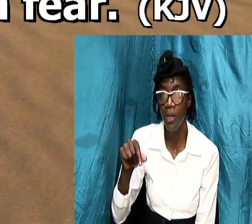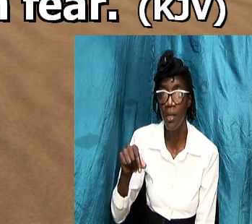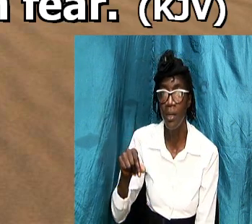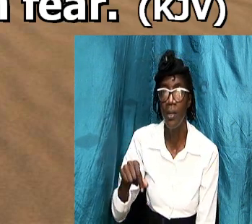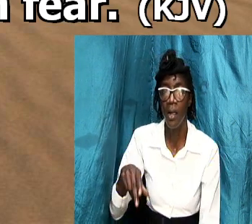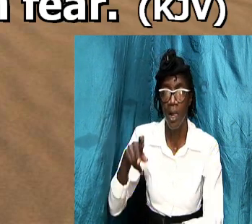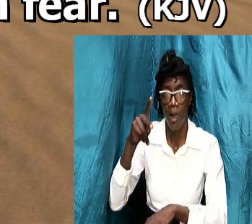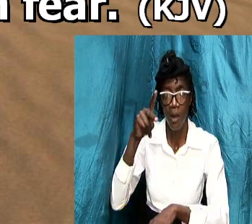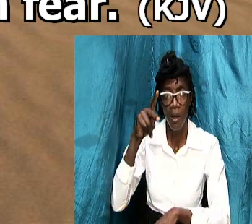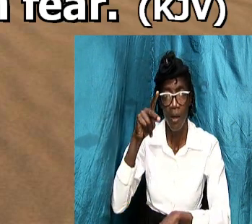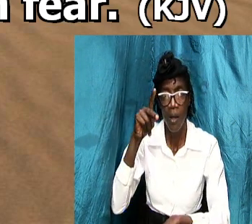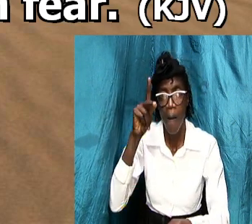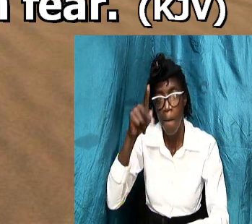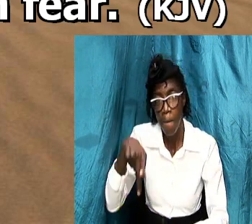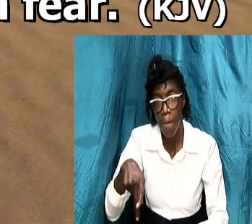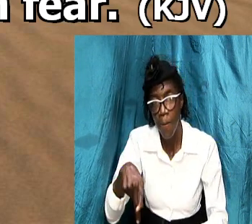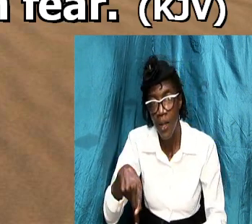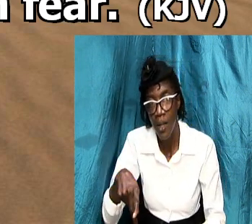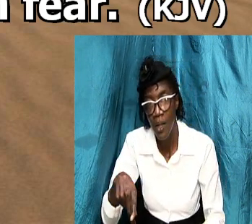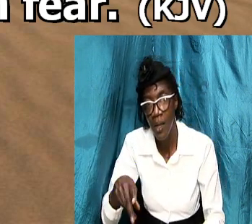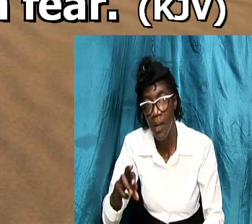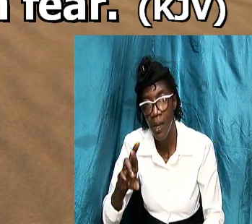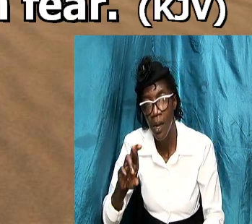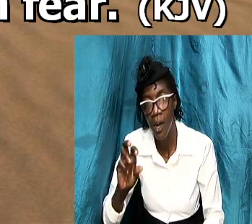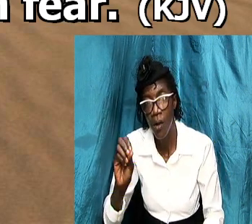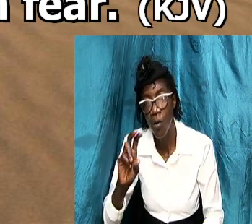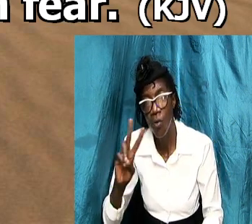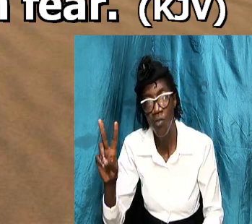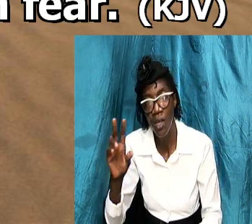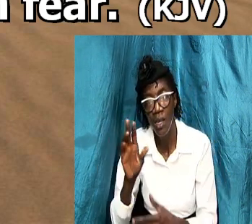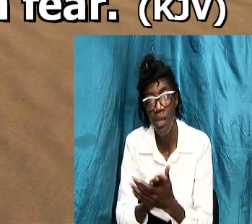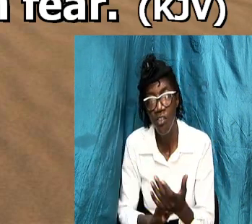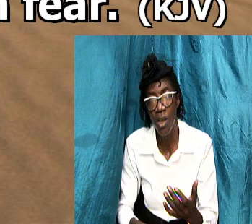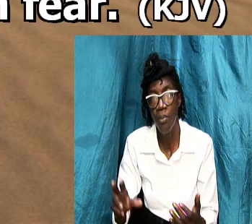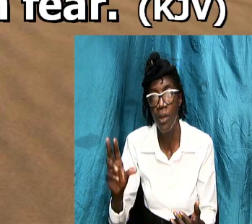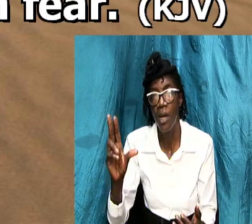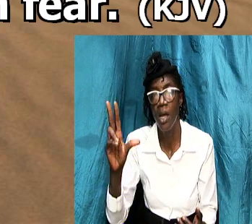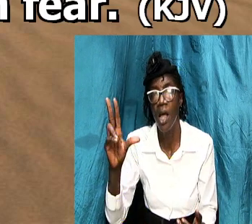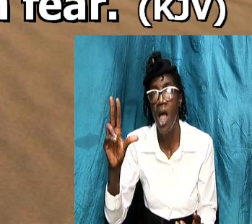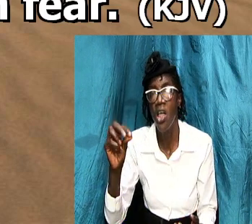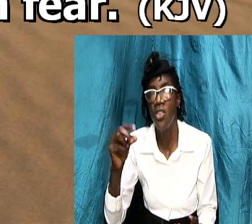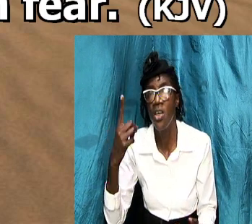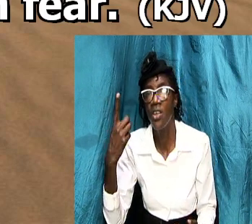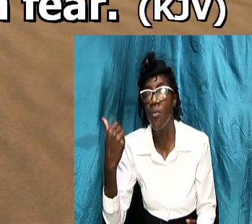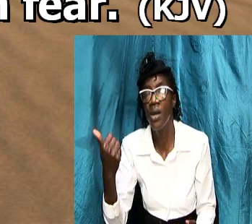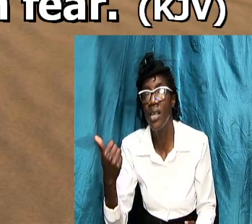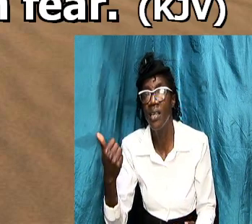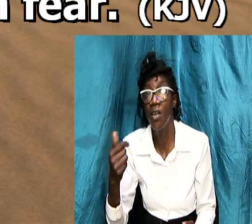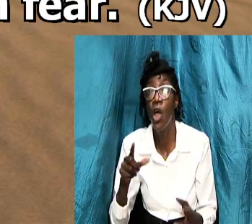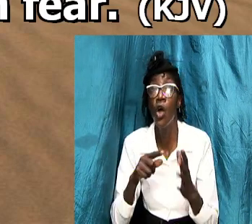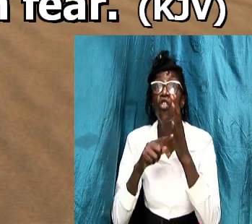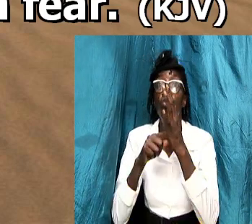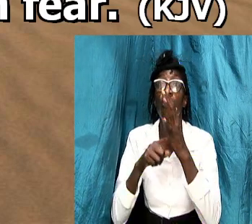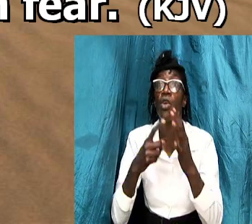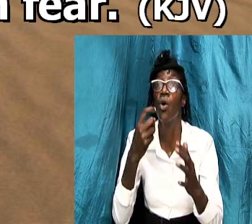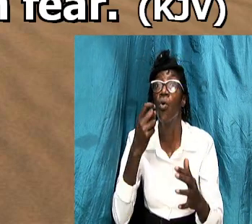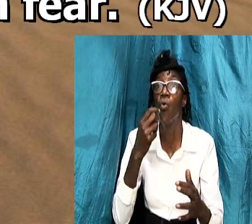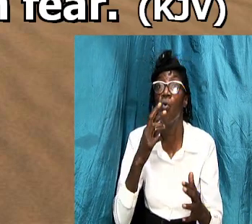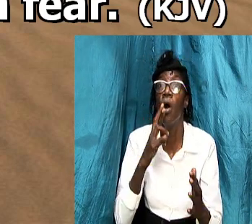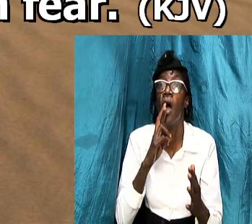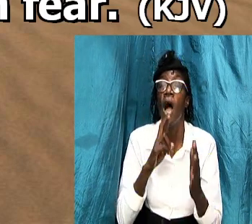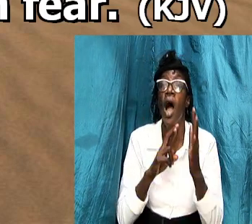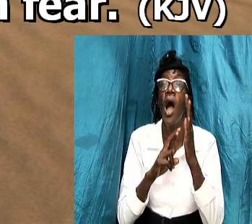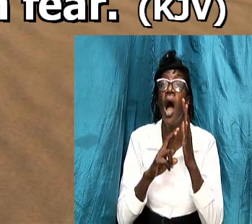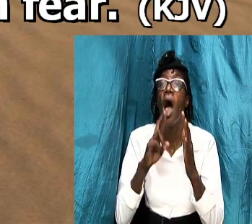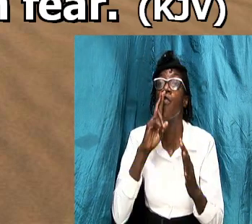31 next week because we are going to show you who a real woman of god is the bible